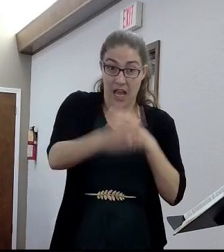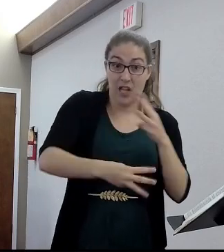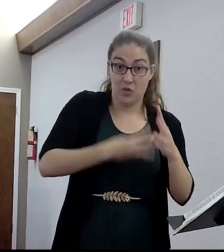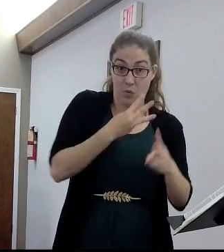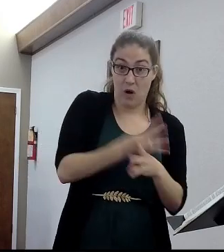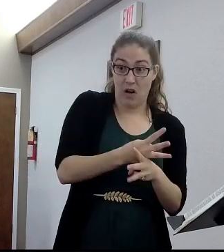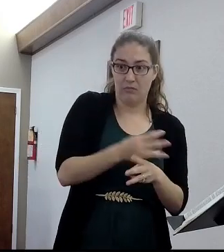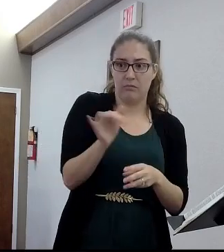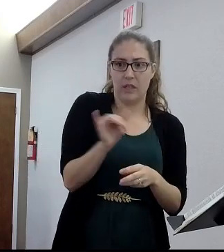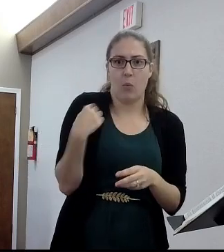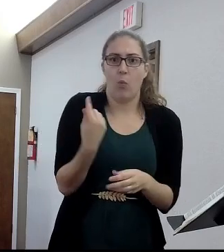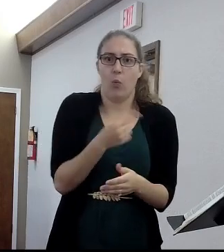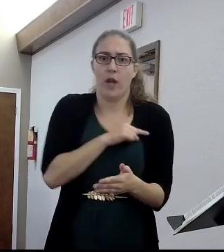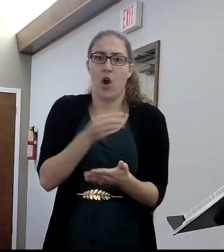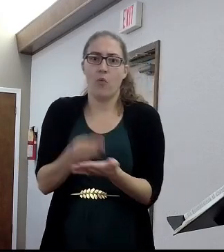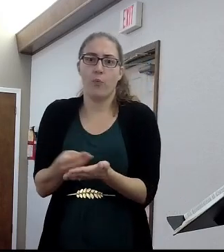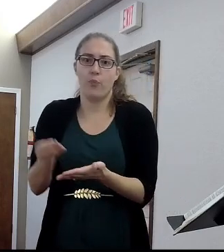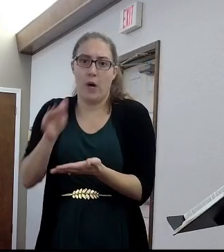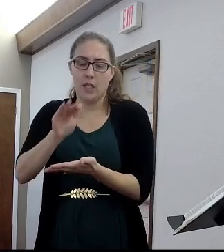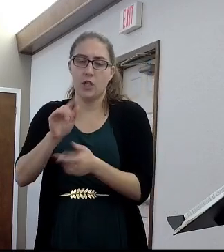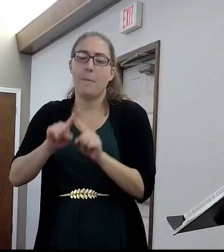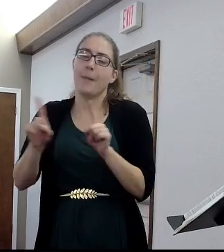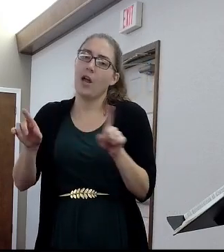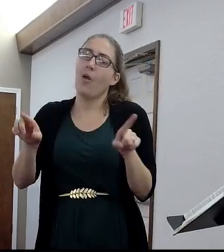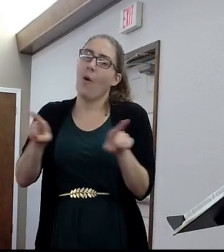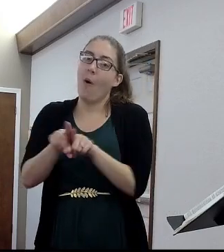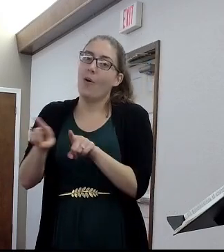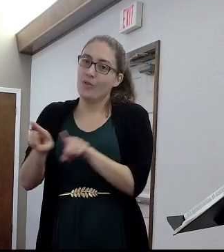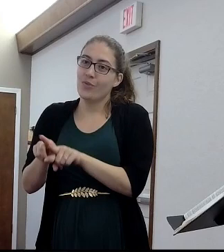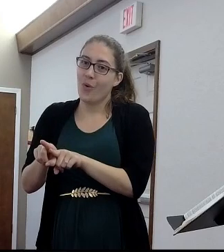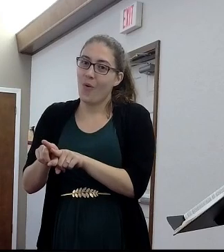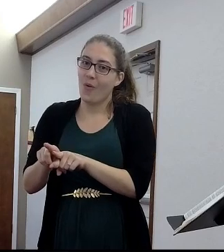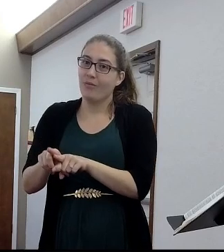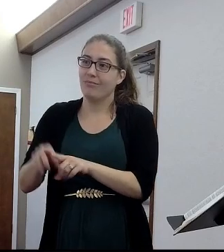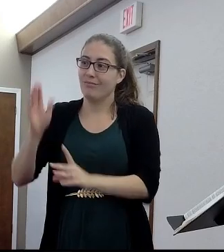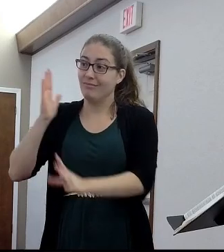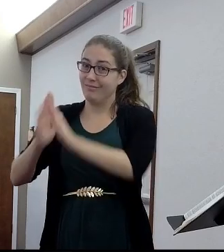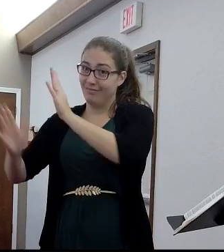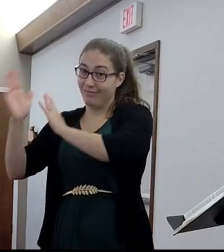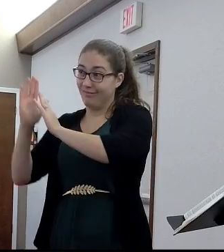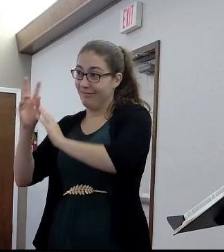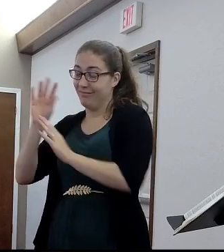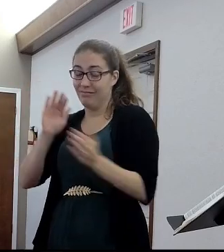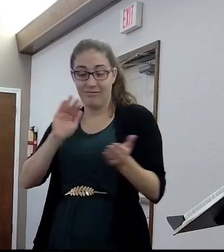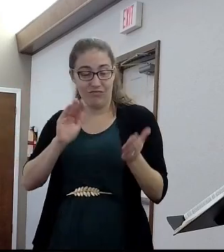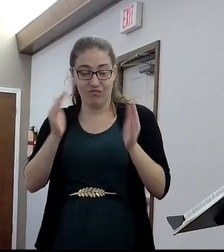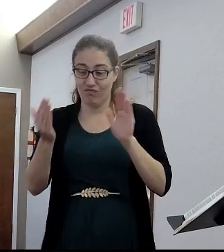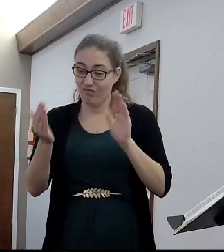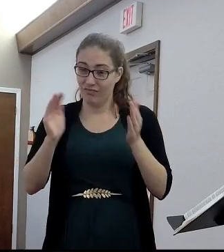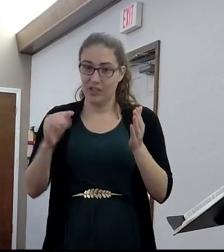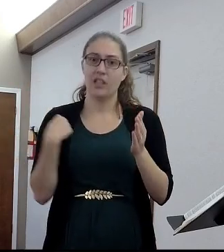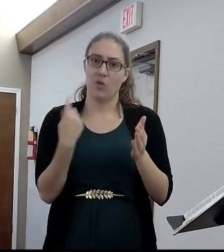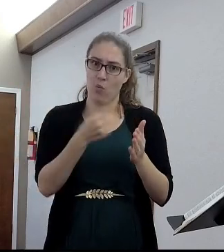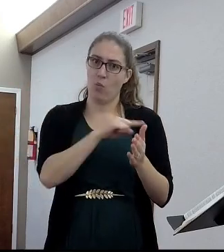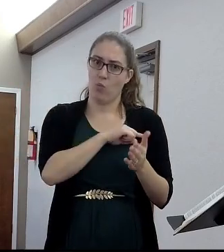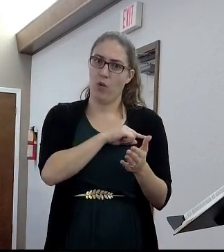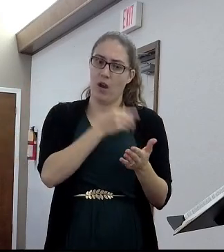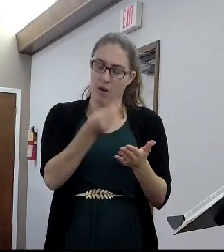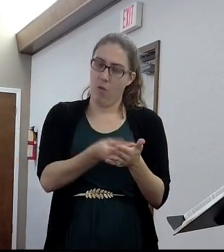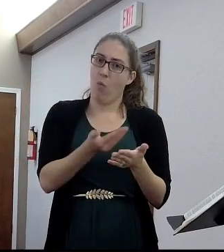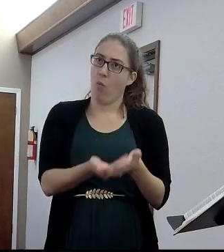globally, and we're rich people even beyond that by biblical standards. And so, think about that as you read your Bible,